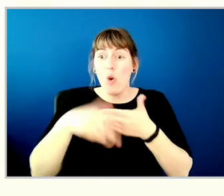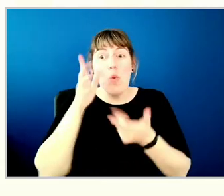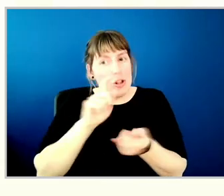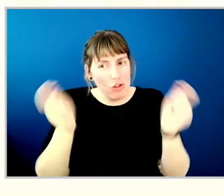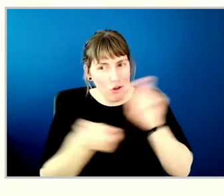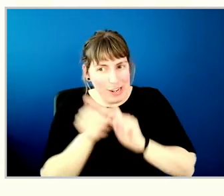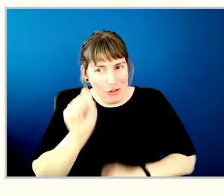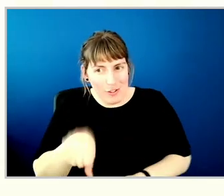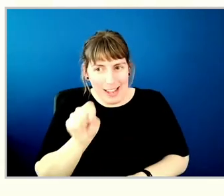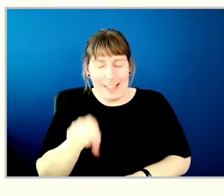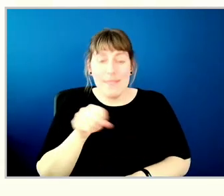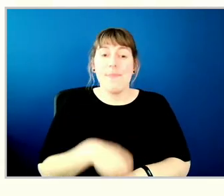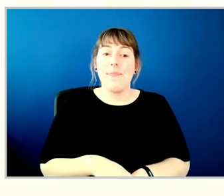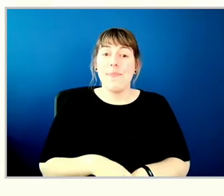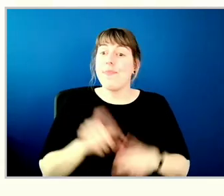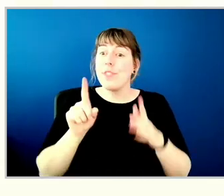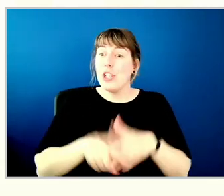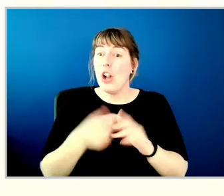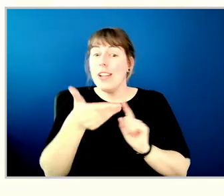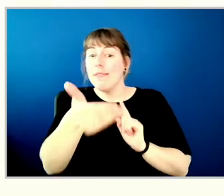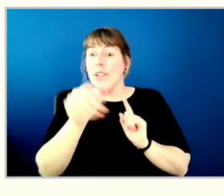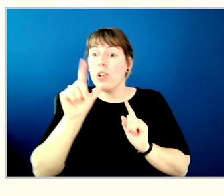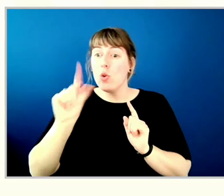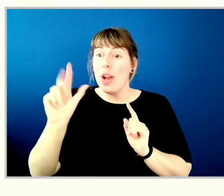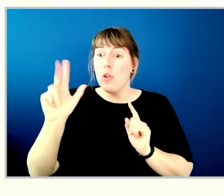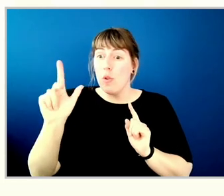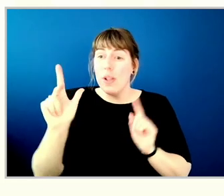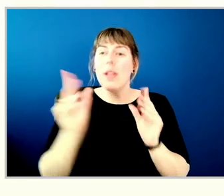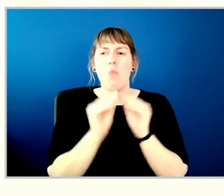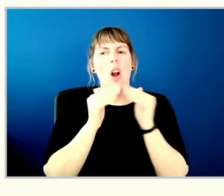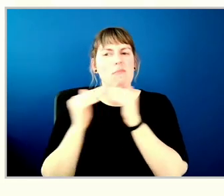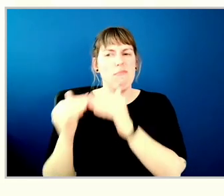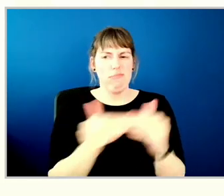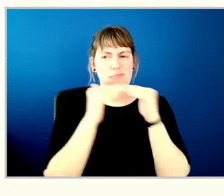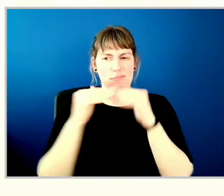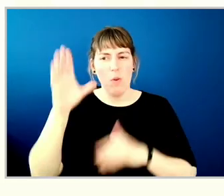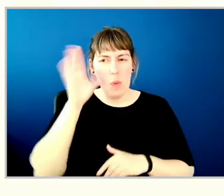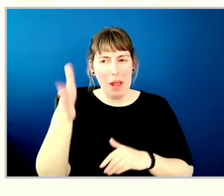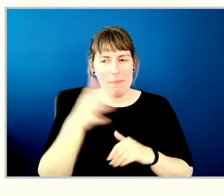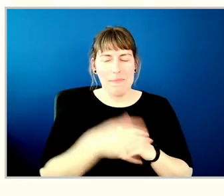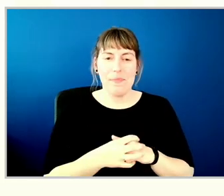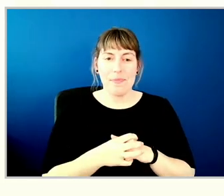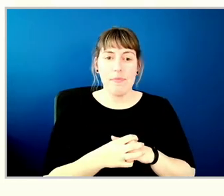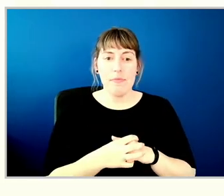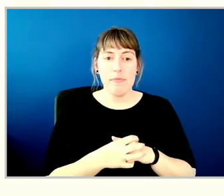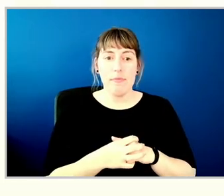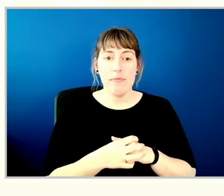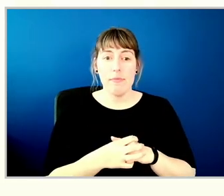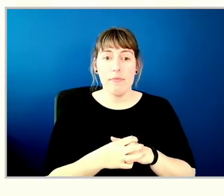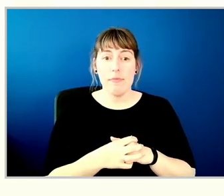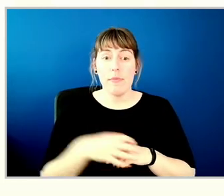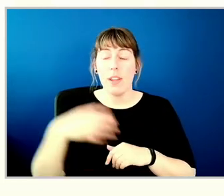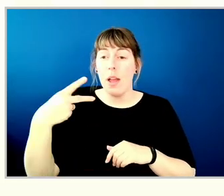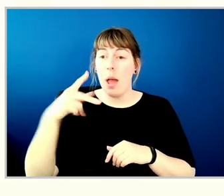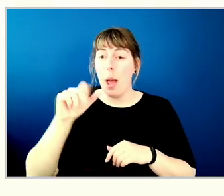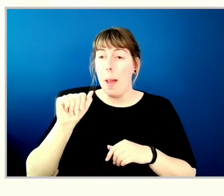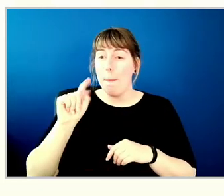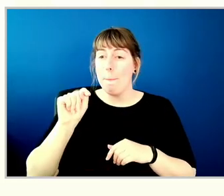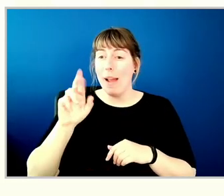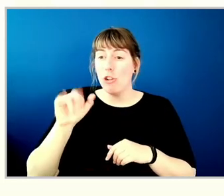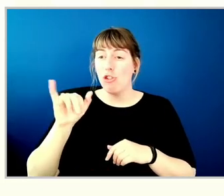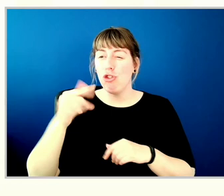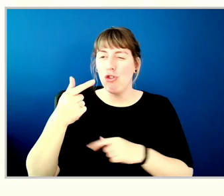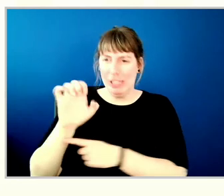starting in 2023, it's more equitable. We're discontinuing the patronage part of the program in